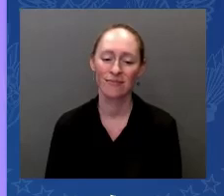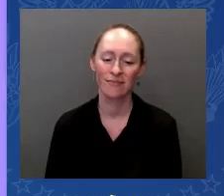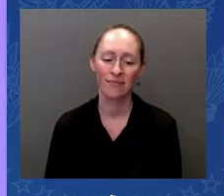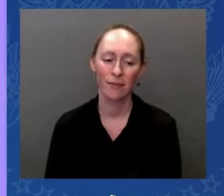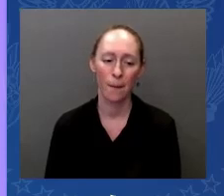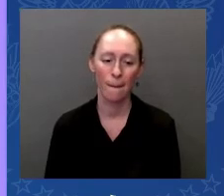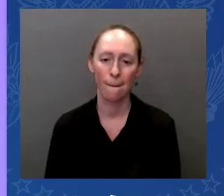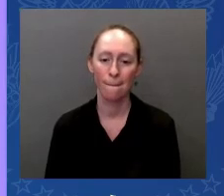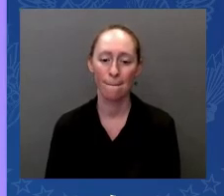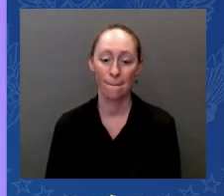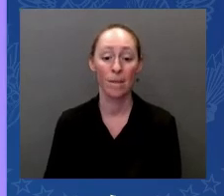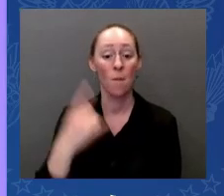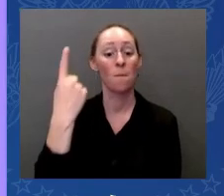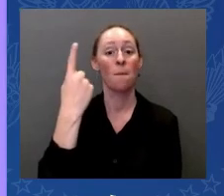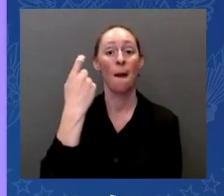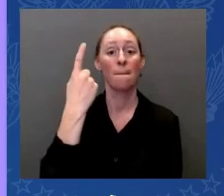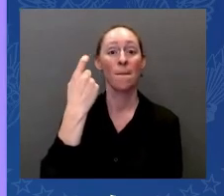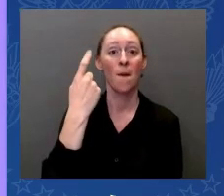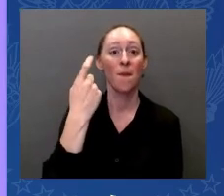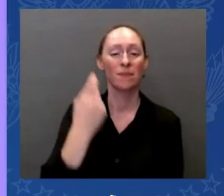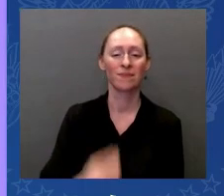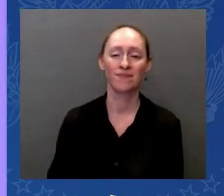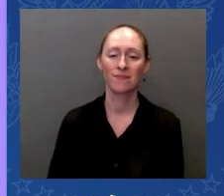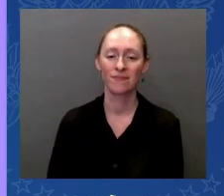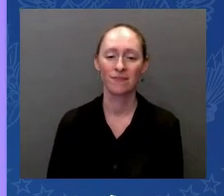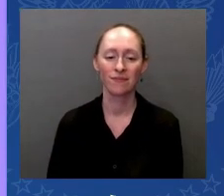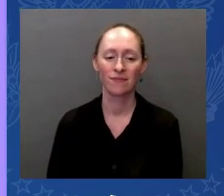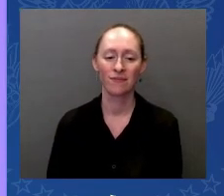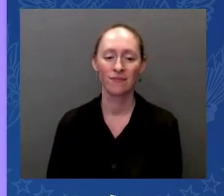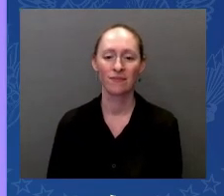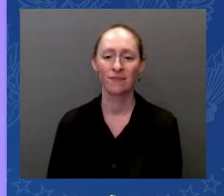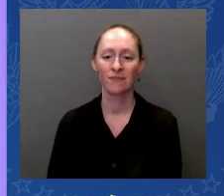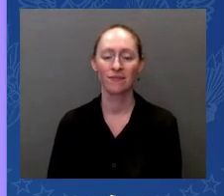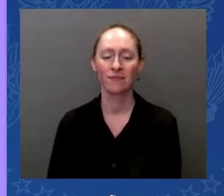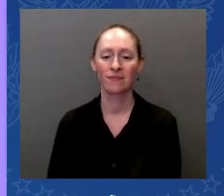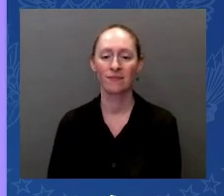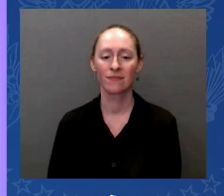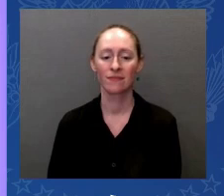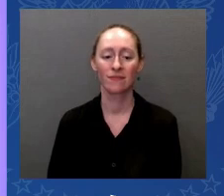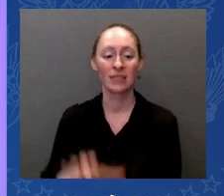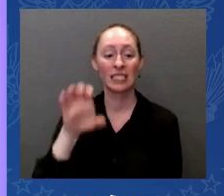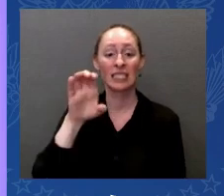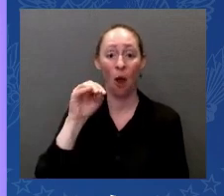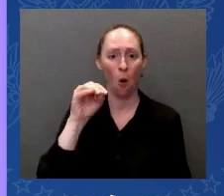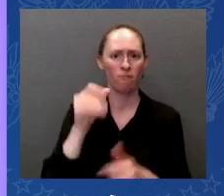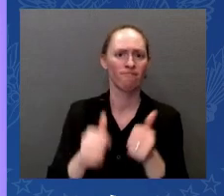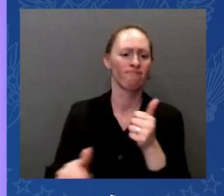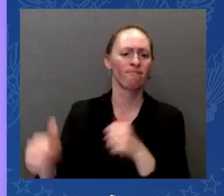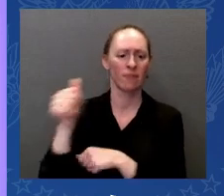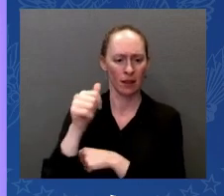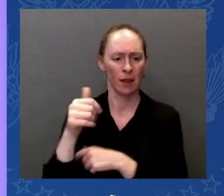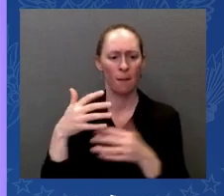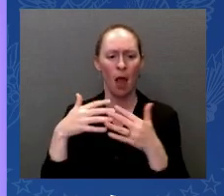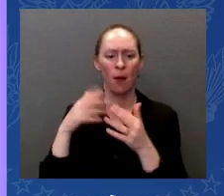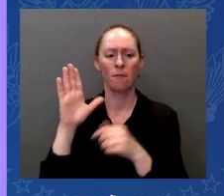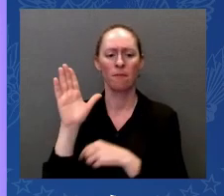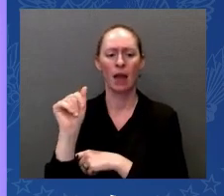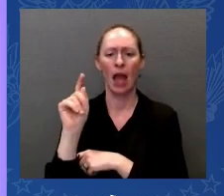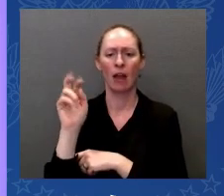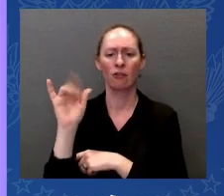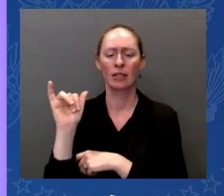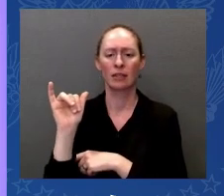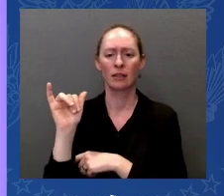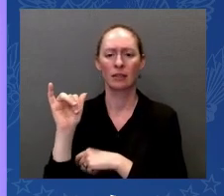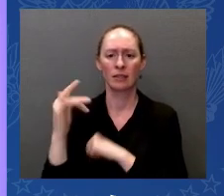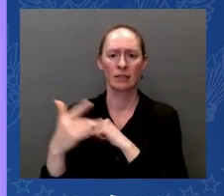Last but not least, have CEO of American Battery Technology Company. That's Ryan Meltzert over there on the screen.